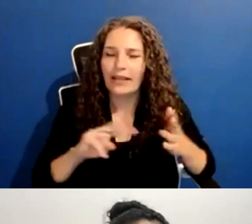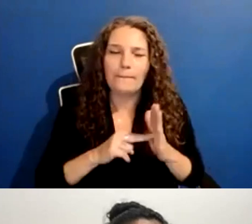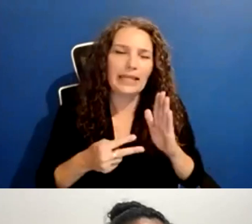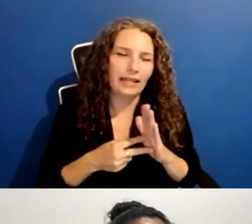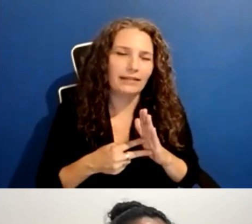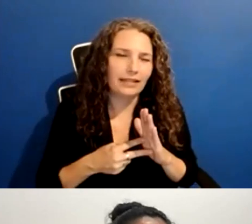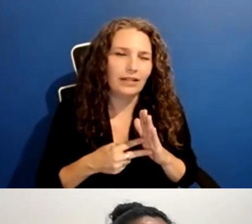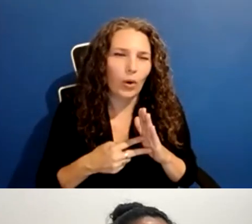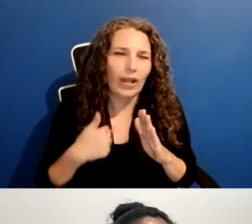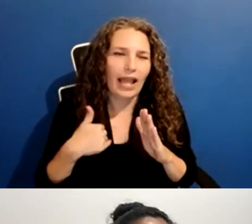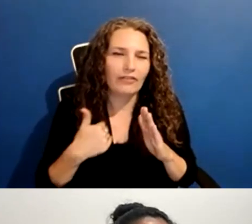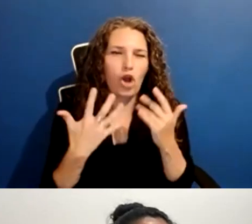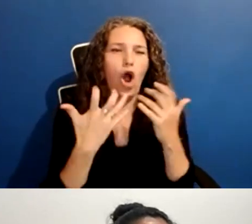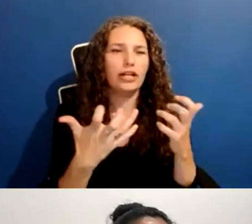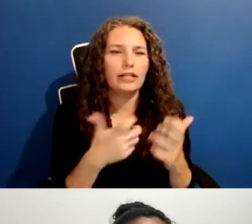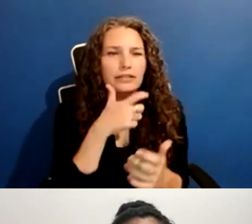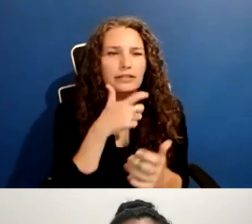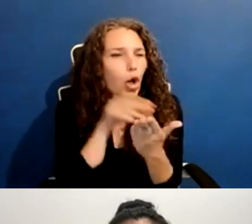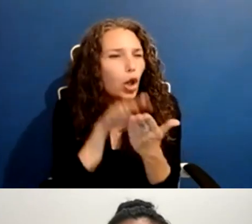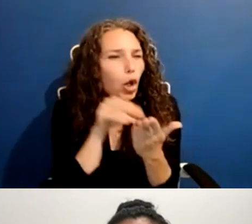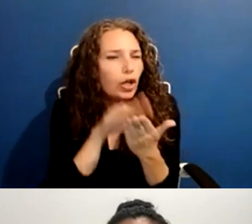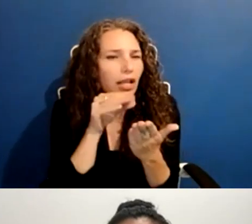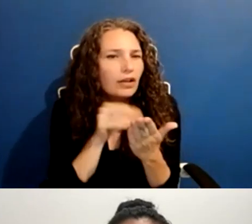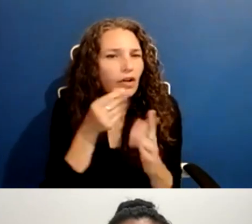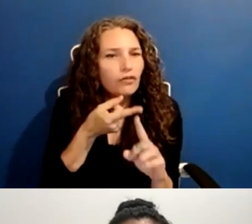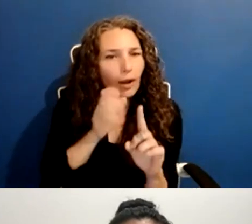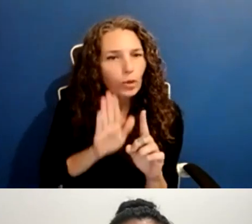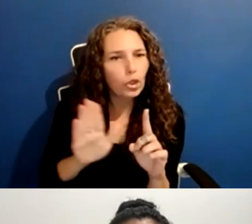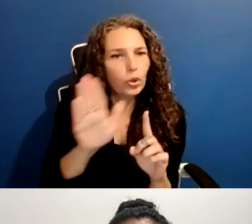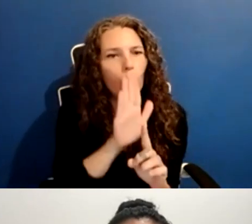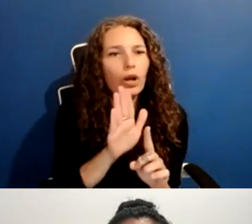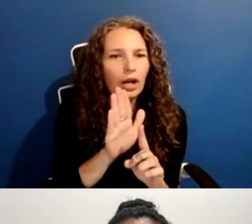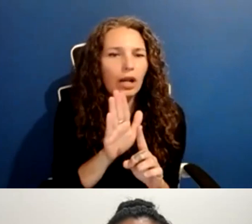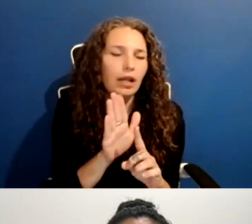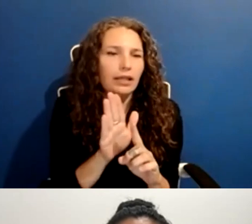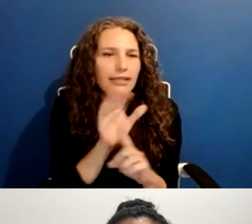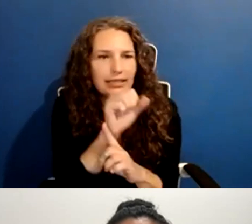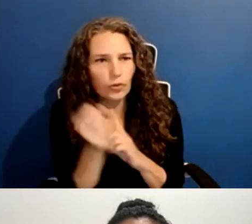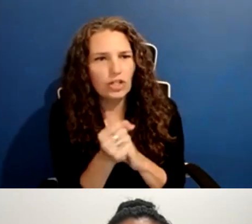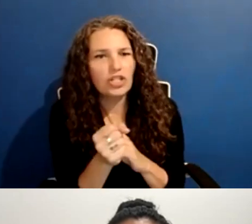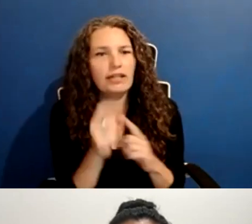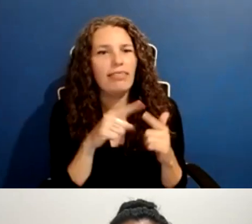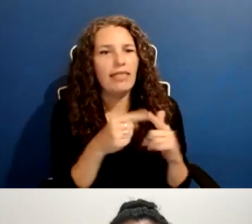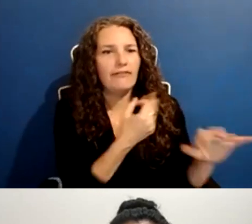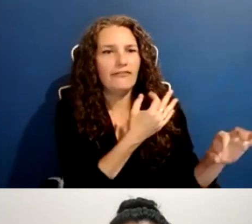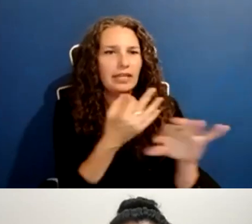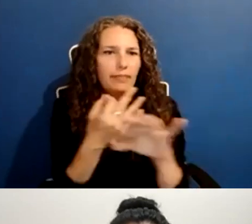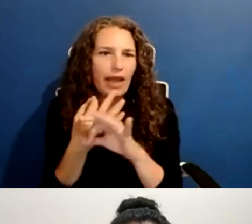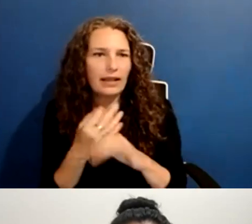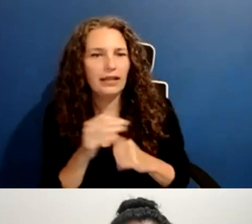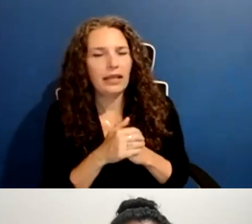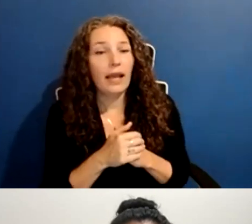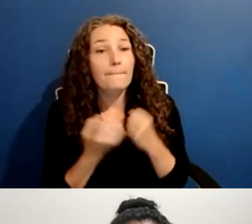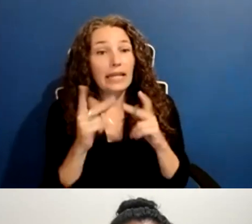feedback and positioning so on and so forth. Um, we highly recommend there are many people who have attended this type of theater in the